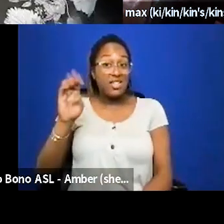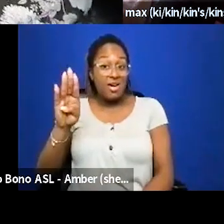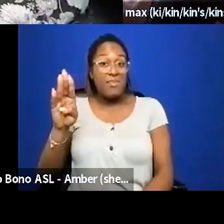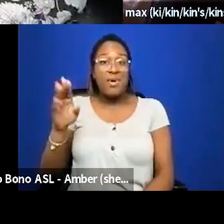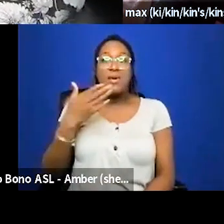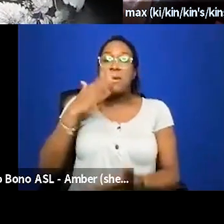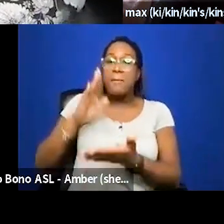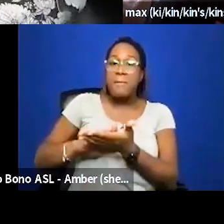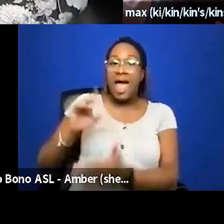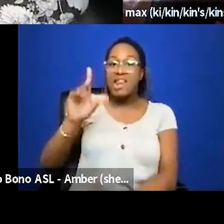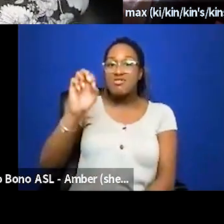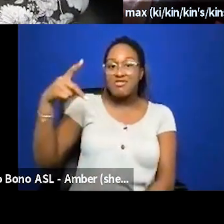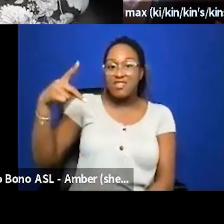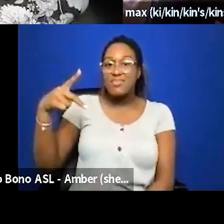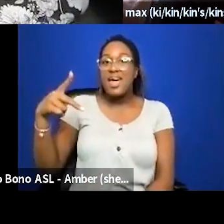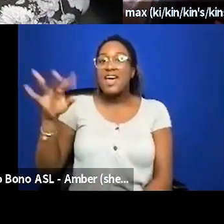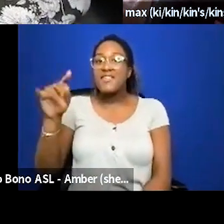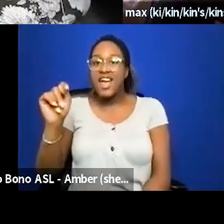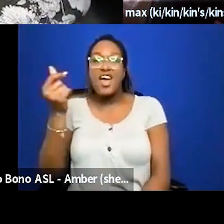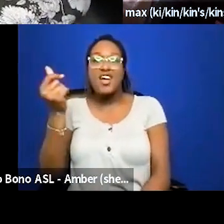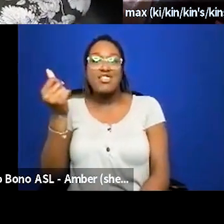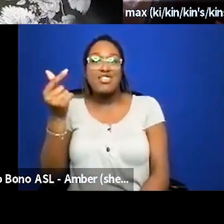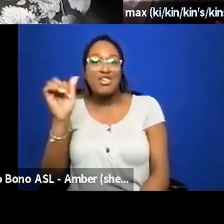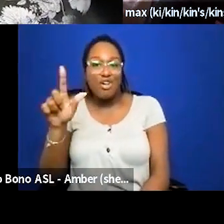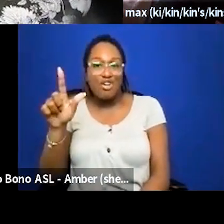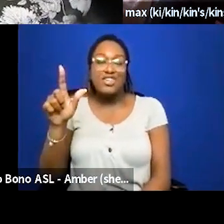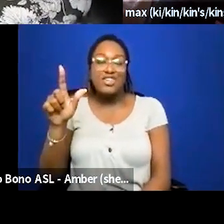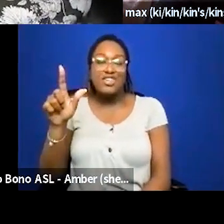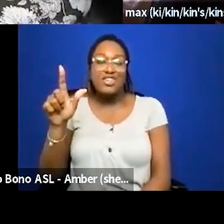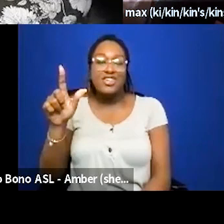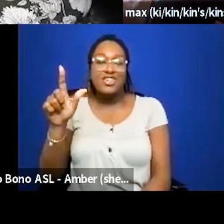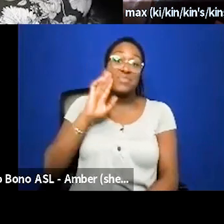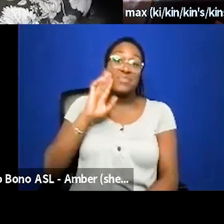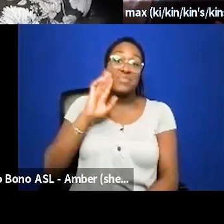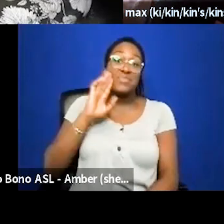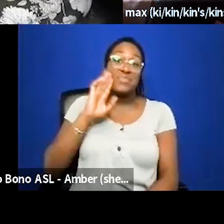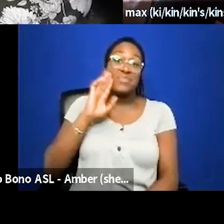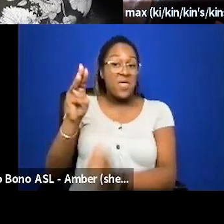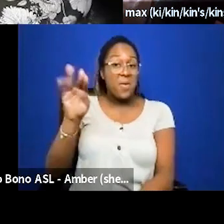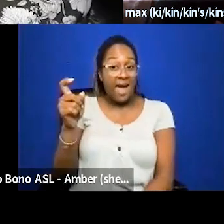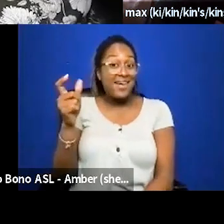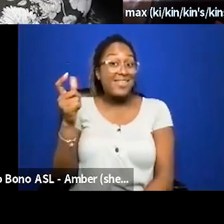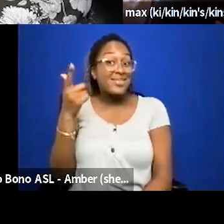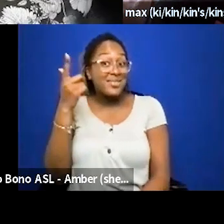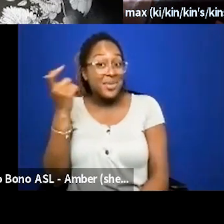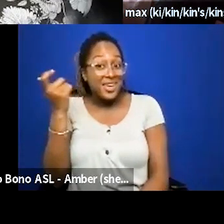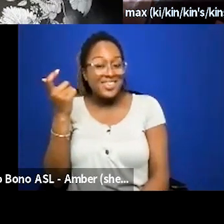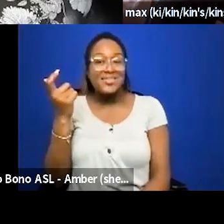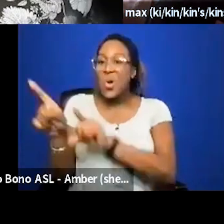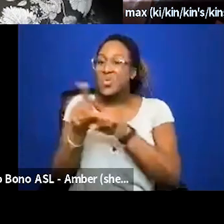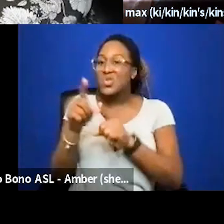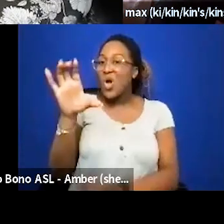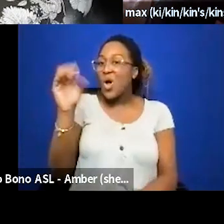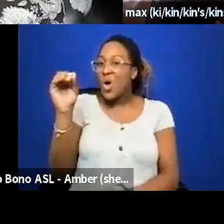girl zine thank you all for being here we're actually going to start with max because max is also the co-author